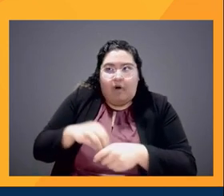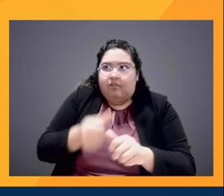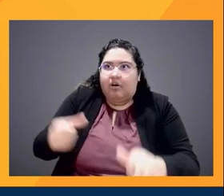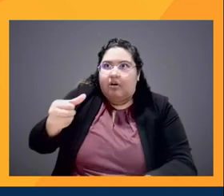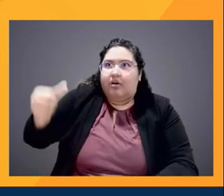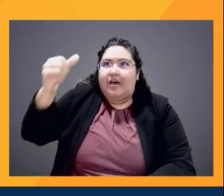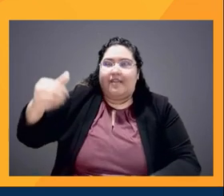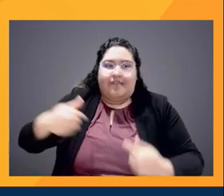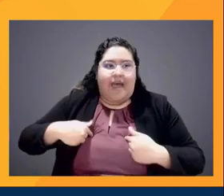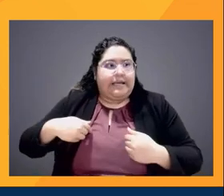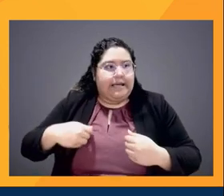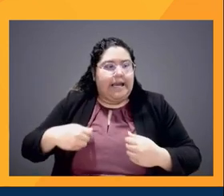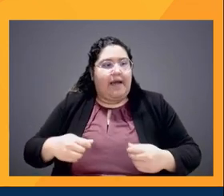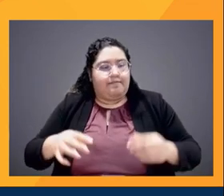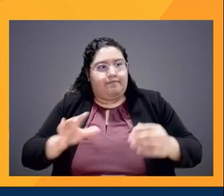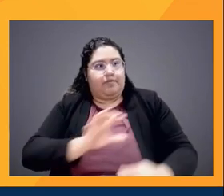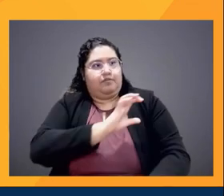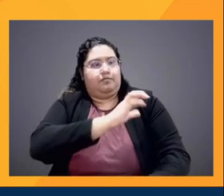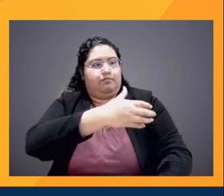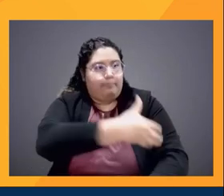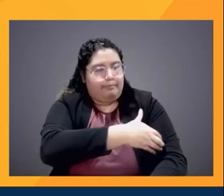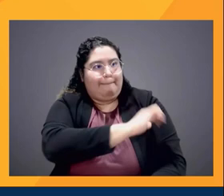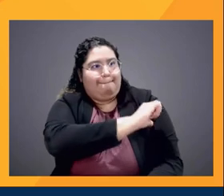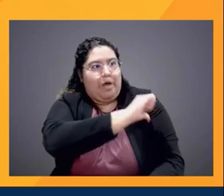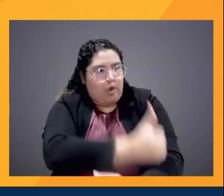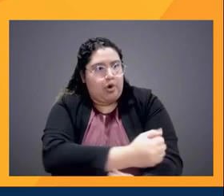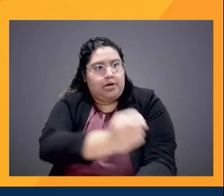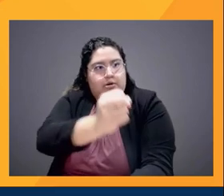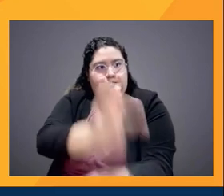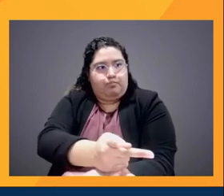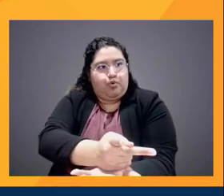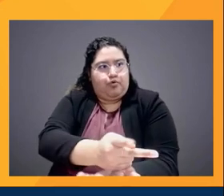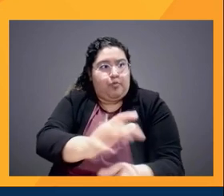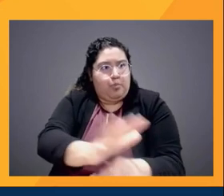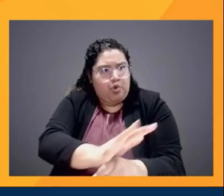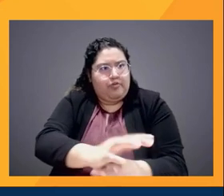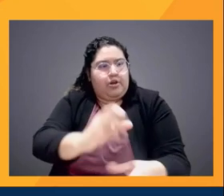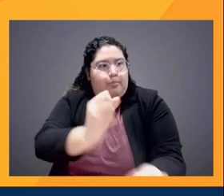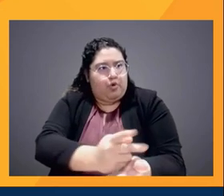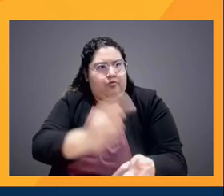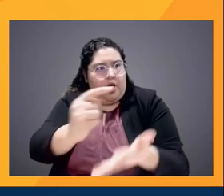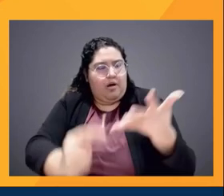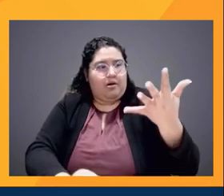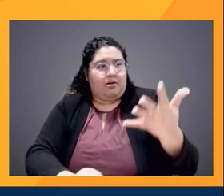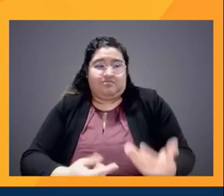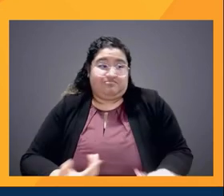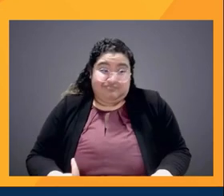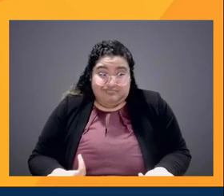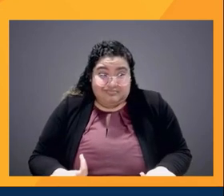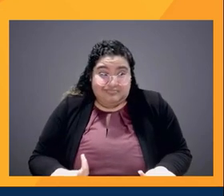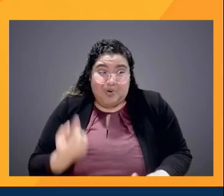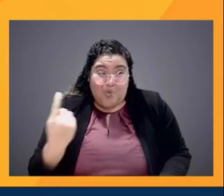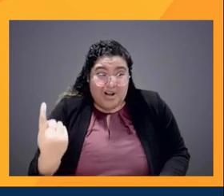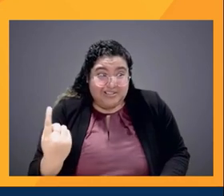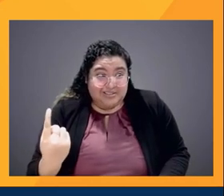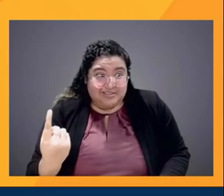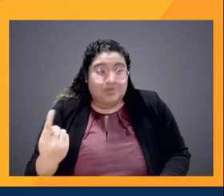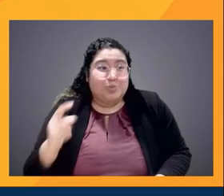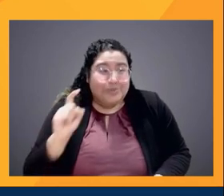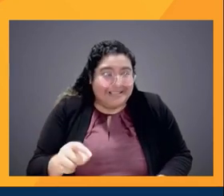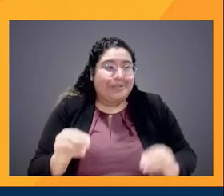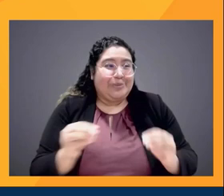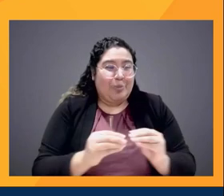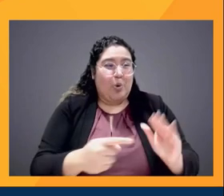right? So that's where we need more representation in the executive